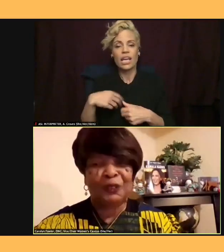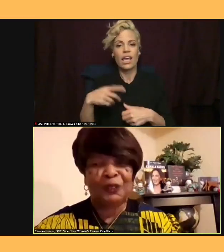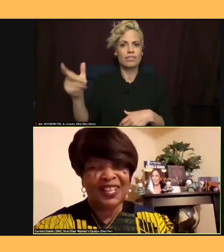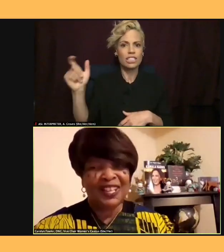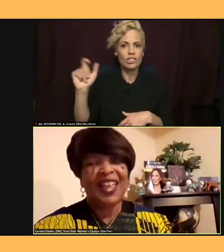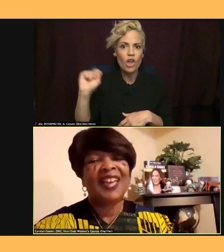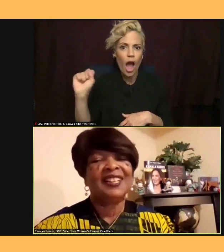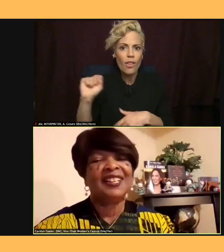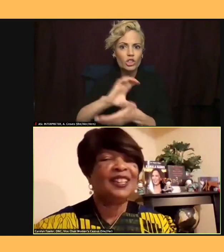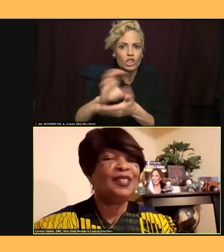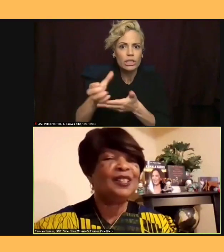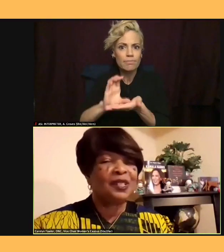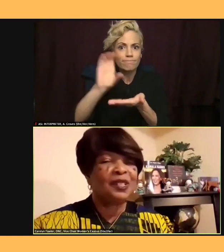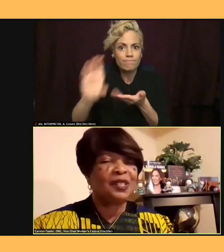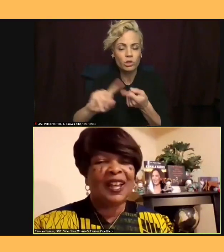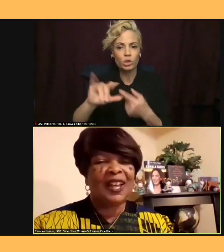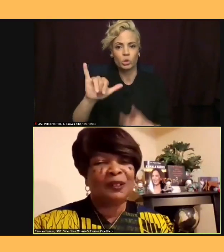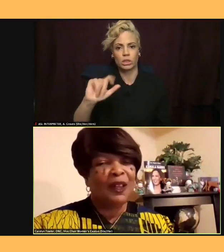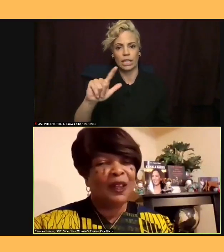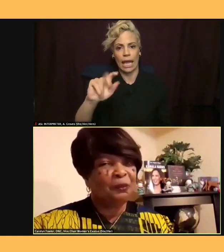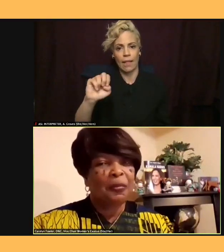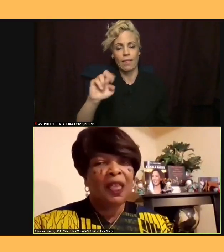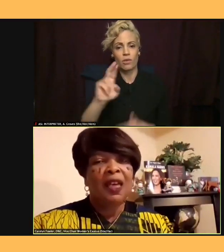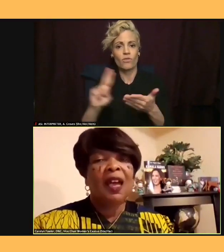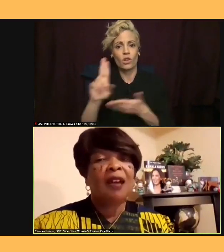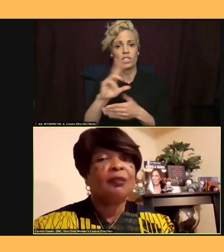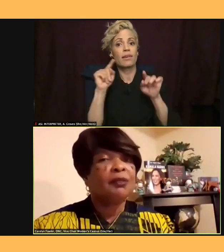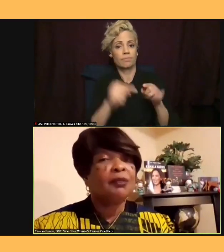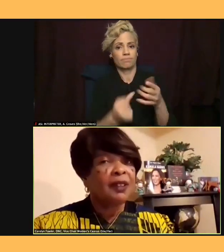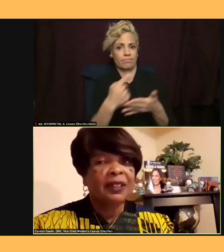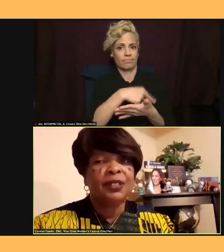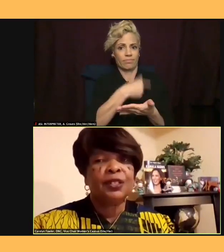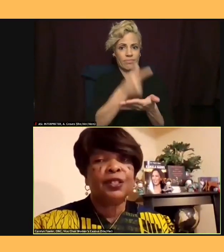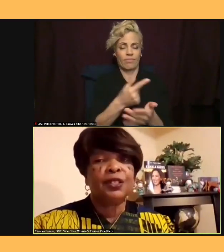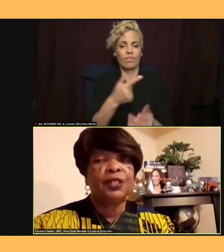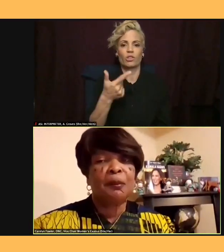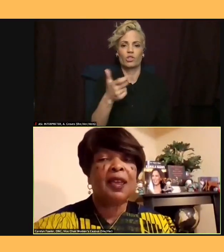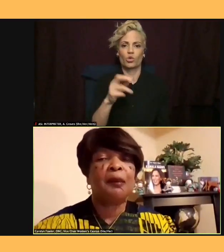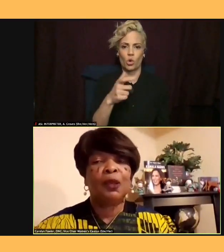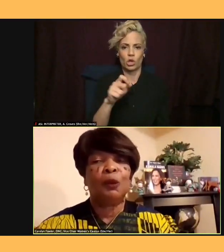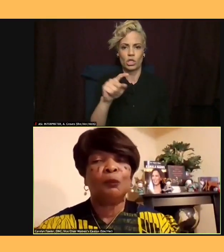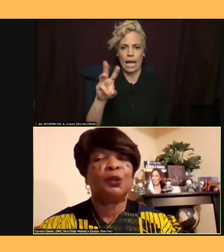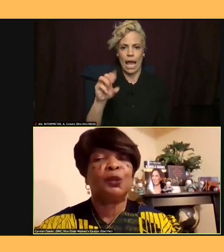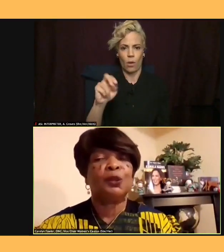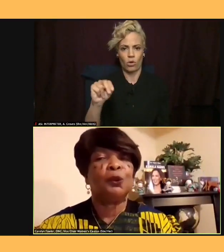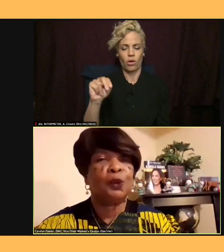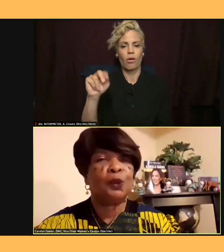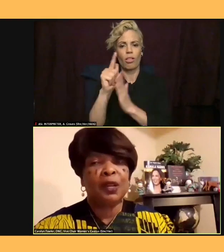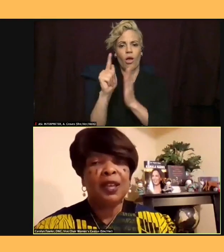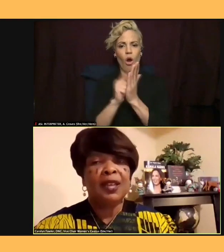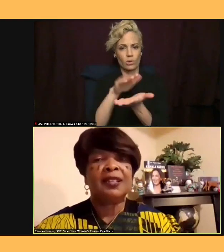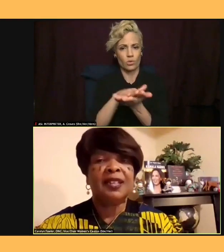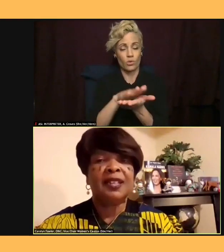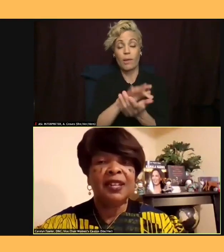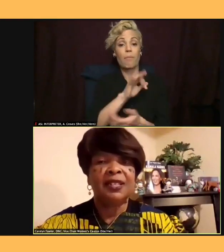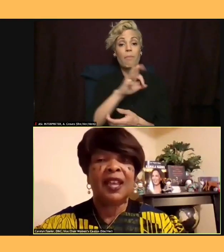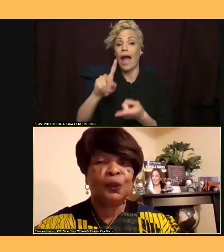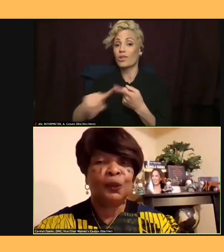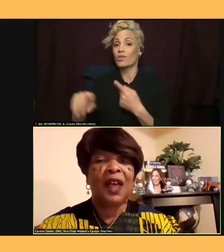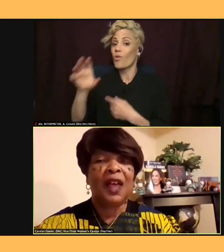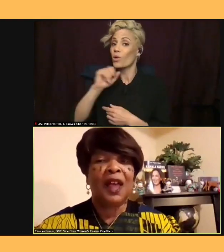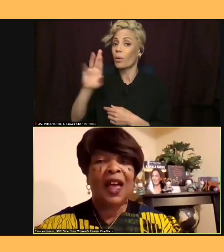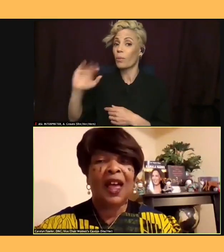Georgetown Law. After college, Jamie came back home to Orangeburg to teach at his old high school.